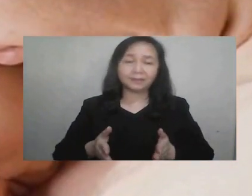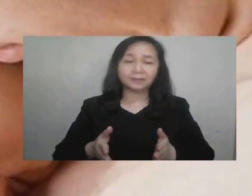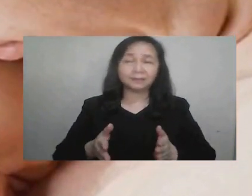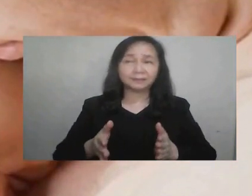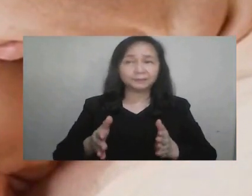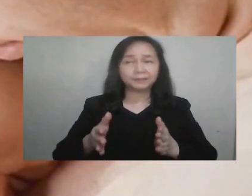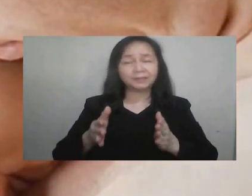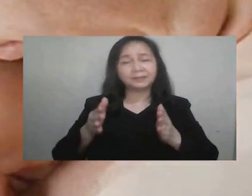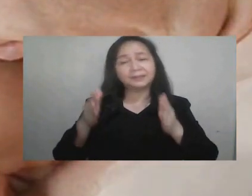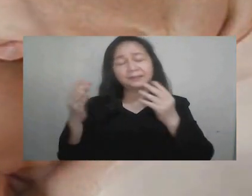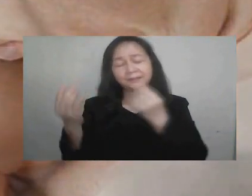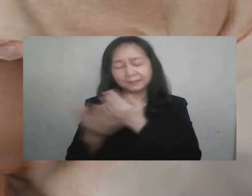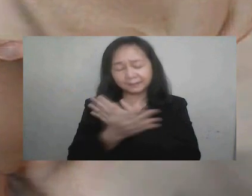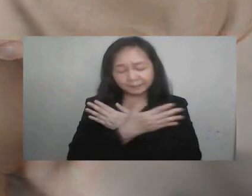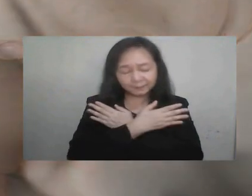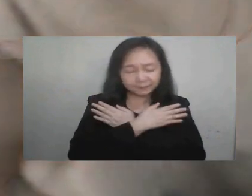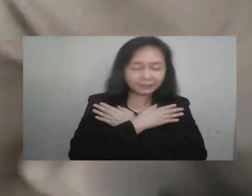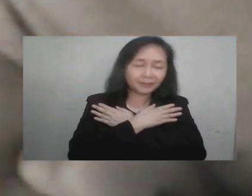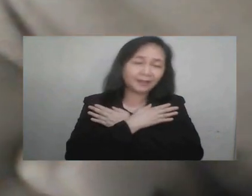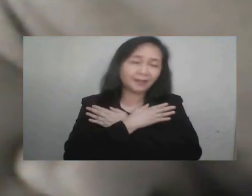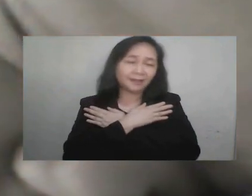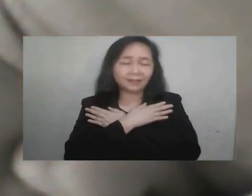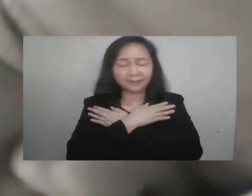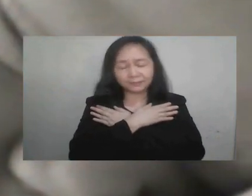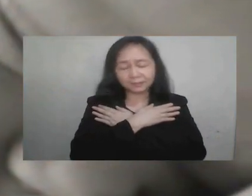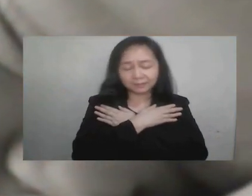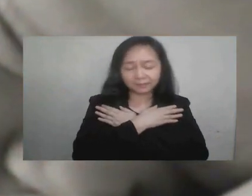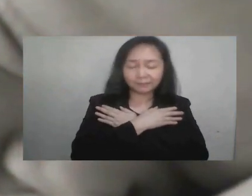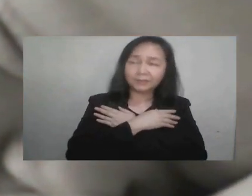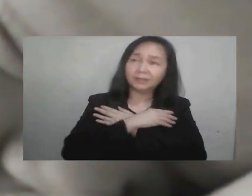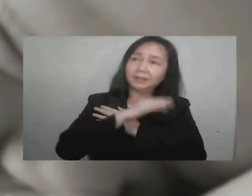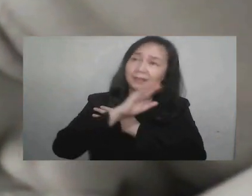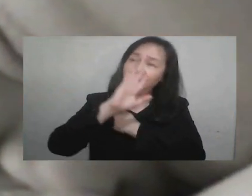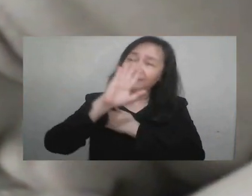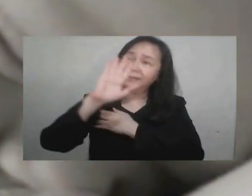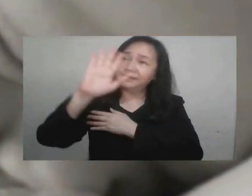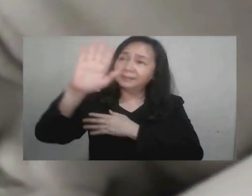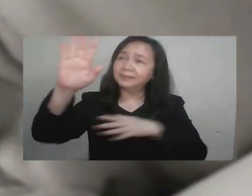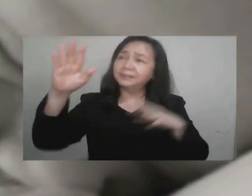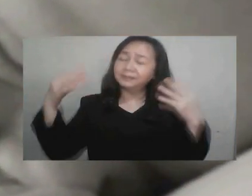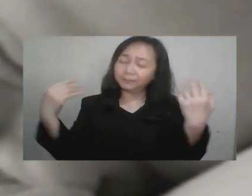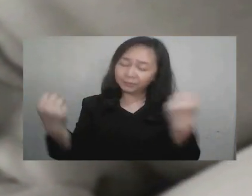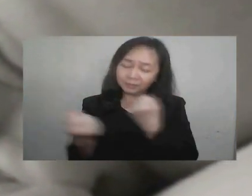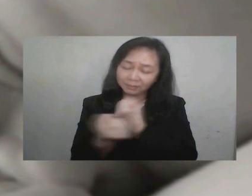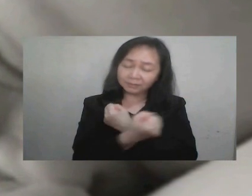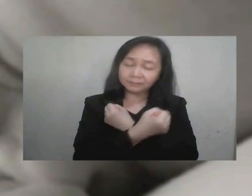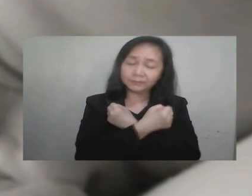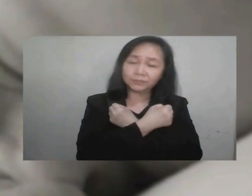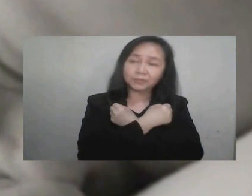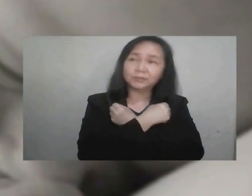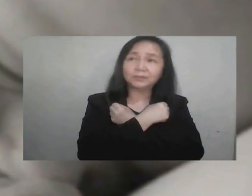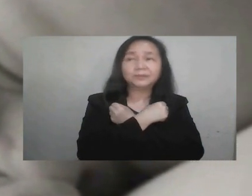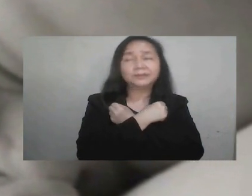hayaang mahimlay sa pag